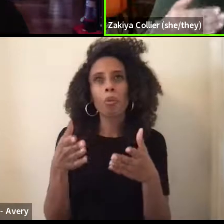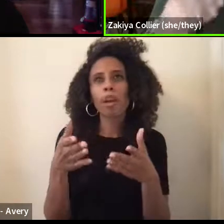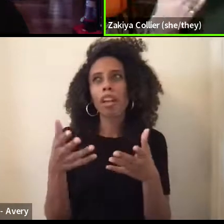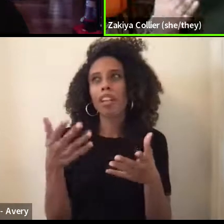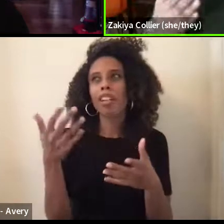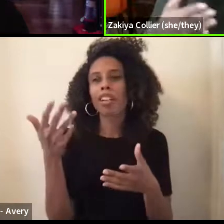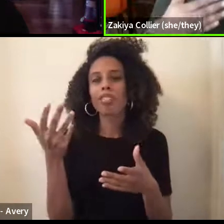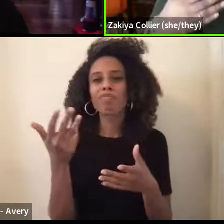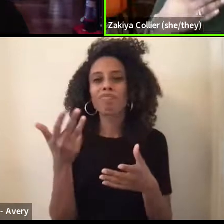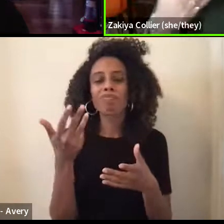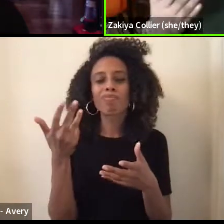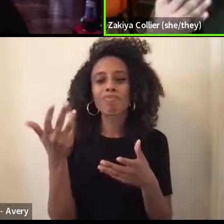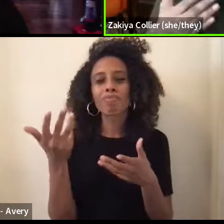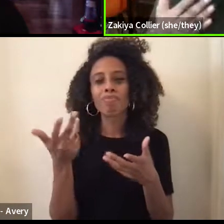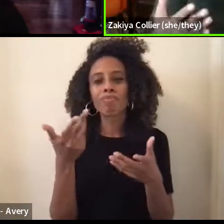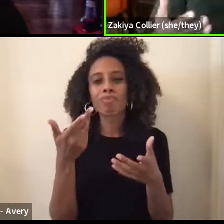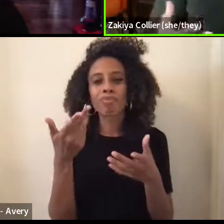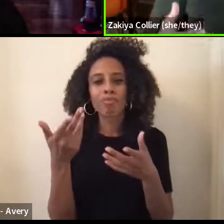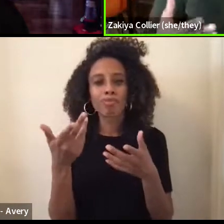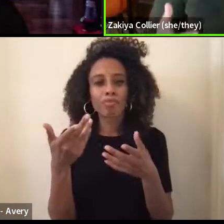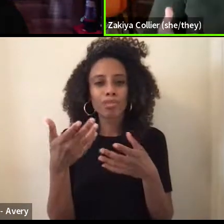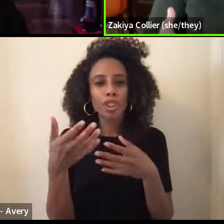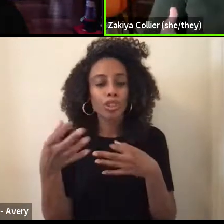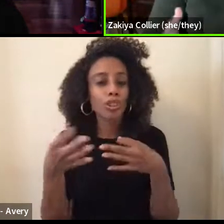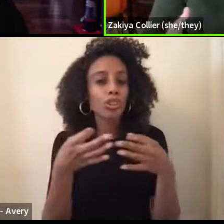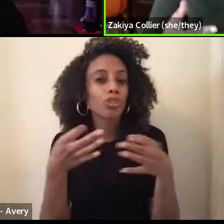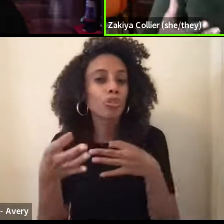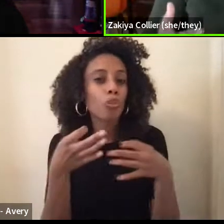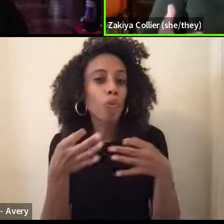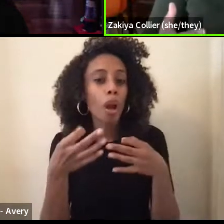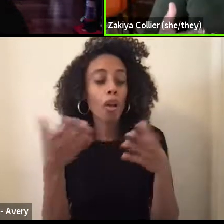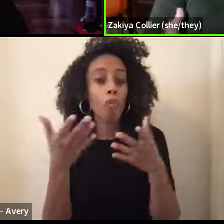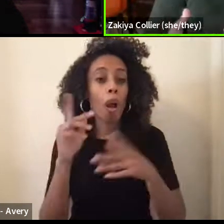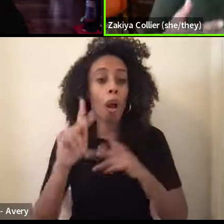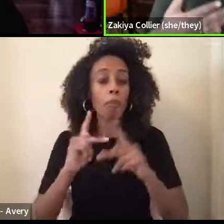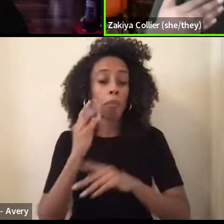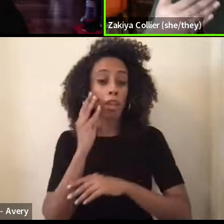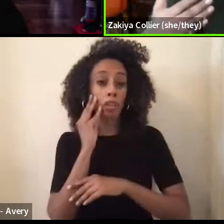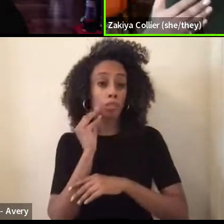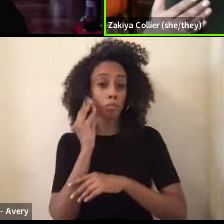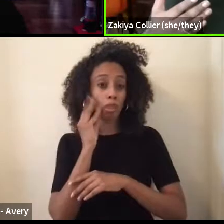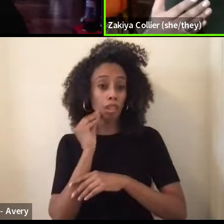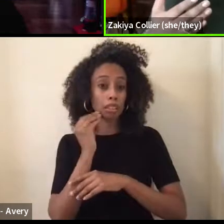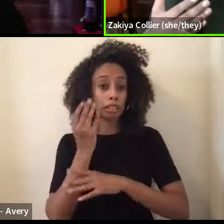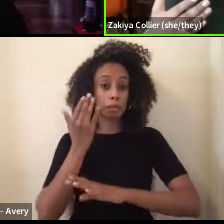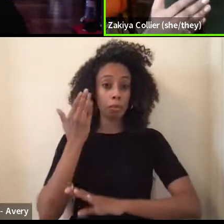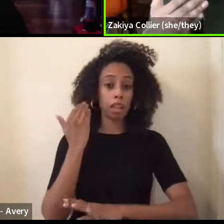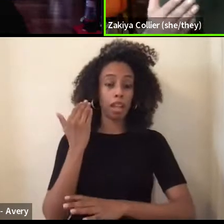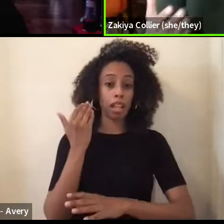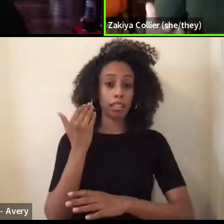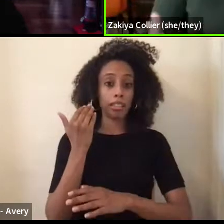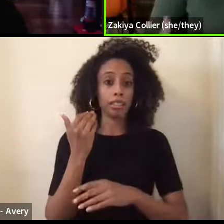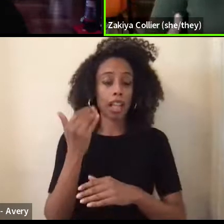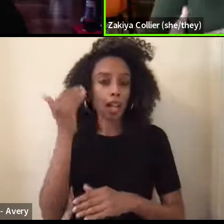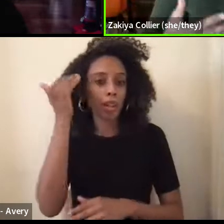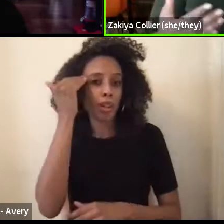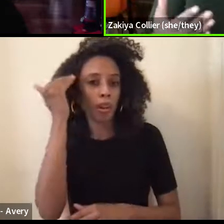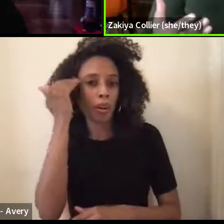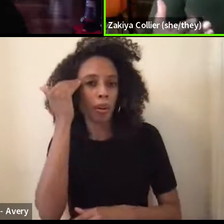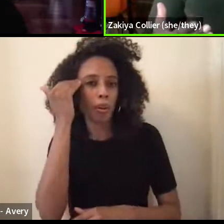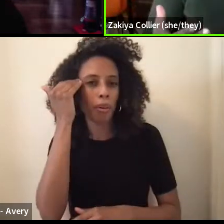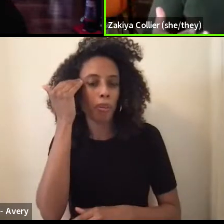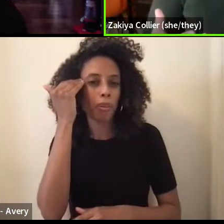describe what people had already been experiencing and knew that like there were unfair